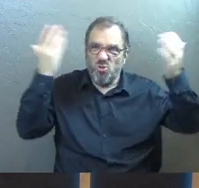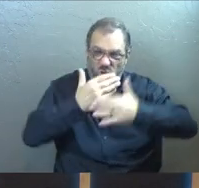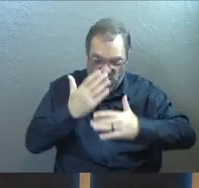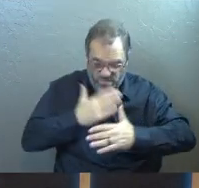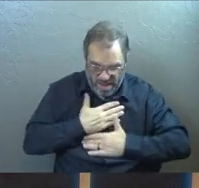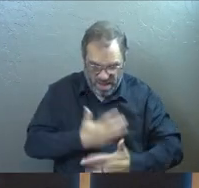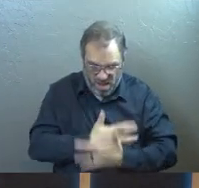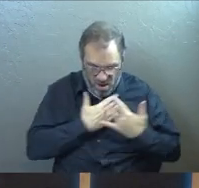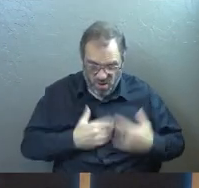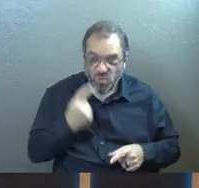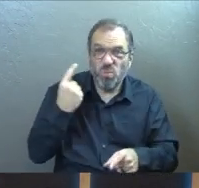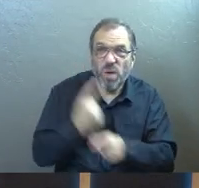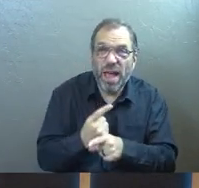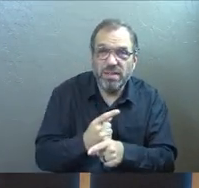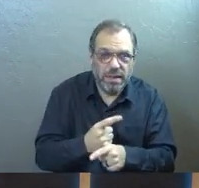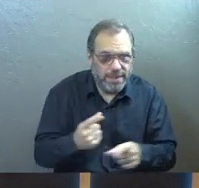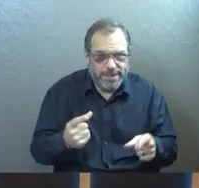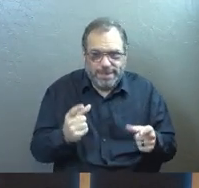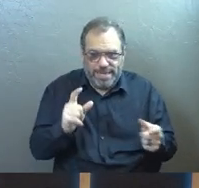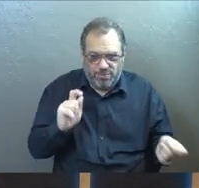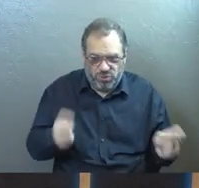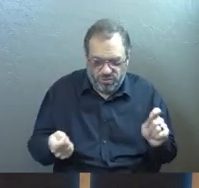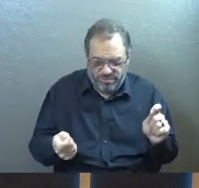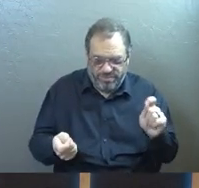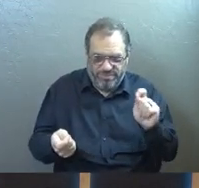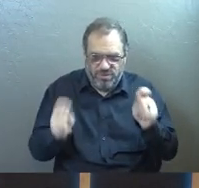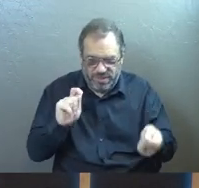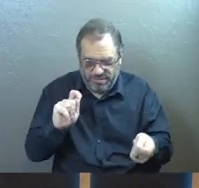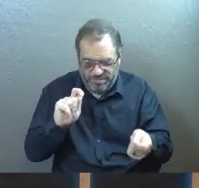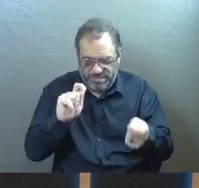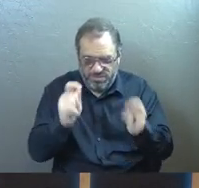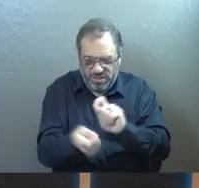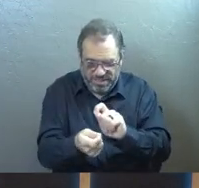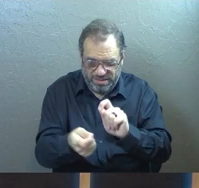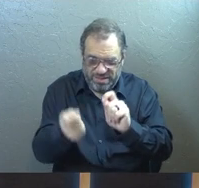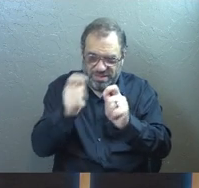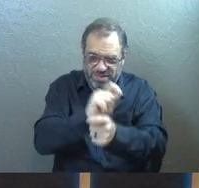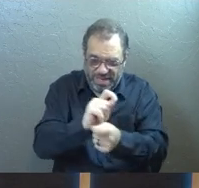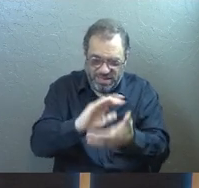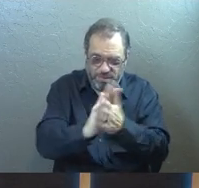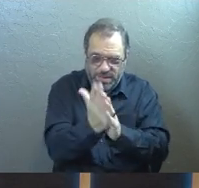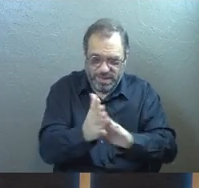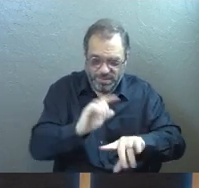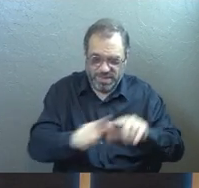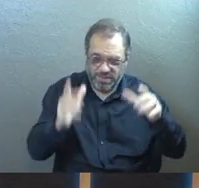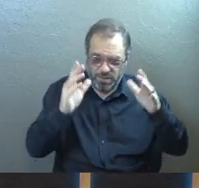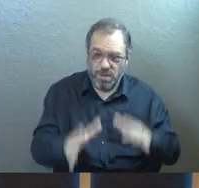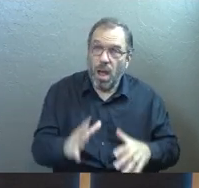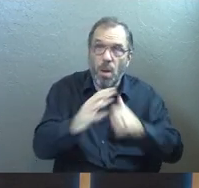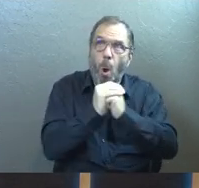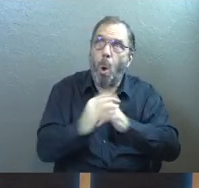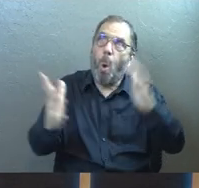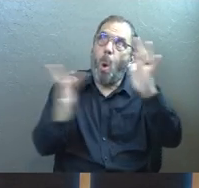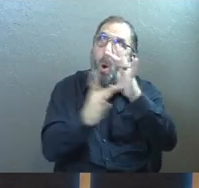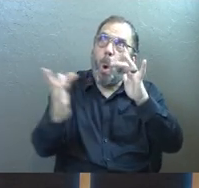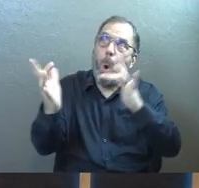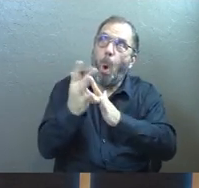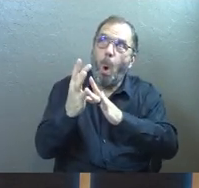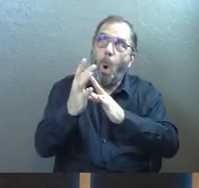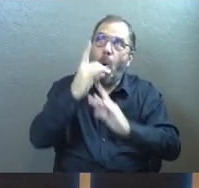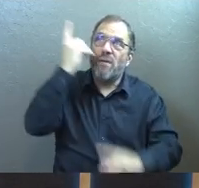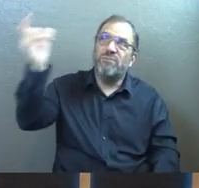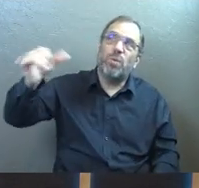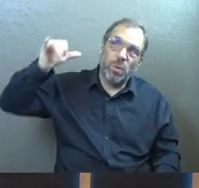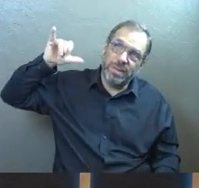into our hearts, don't they? They start to twist us into different people that we never intended to be. But you can worship Jesus for